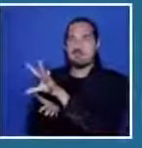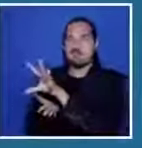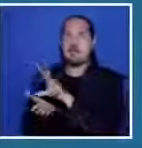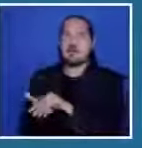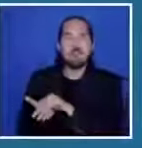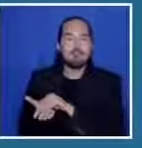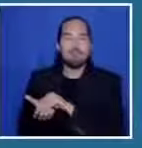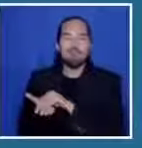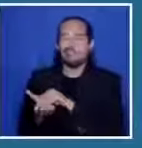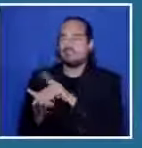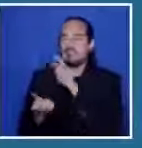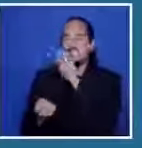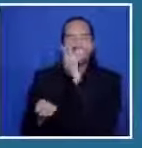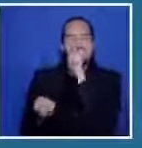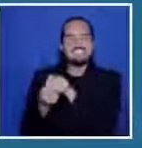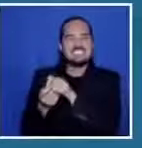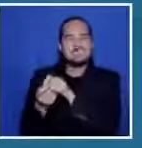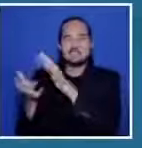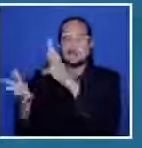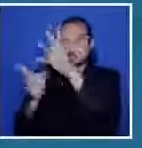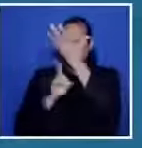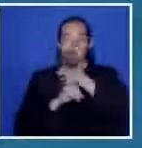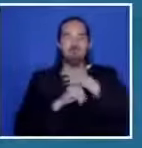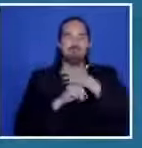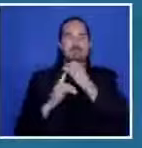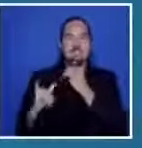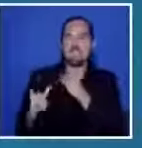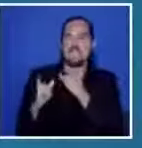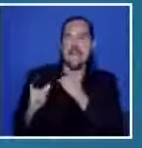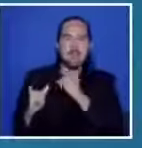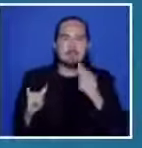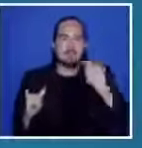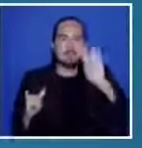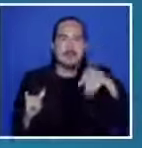Can you imagine him being governor of this state?